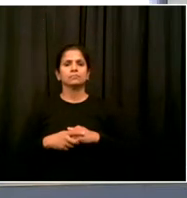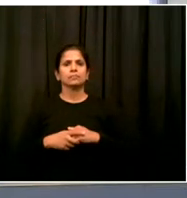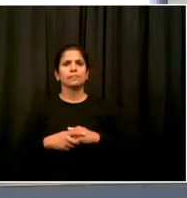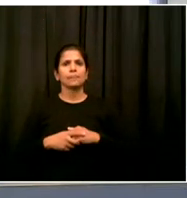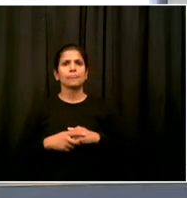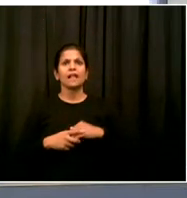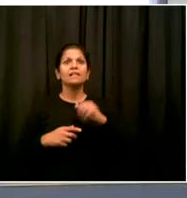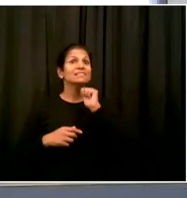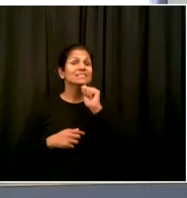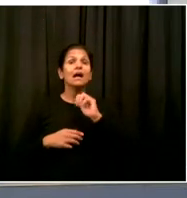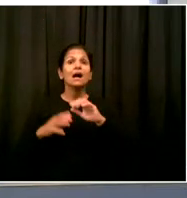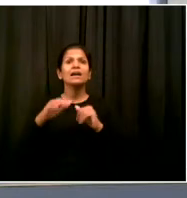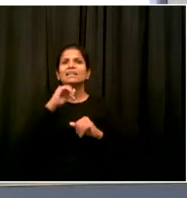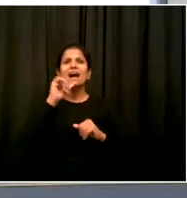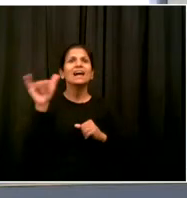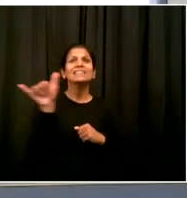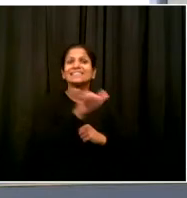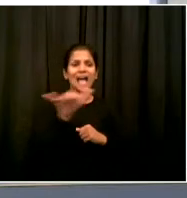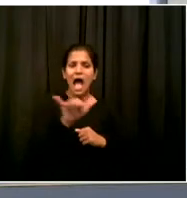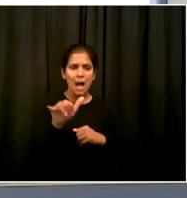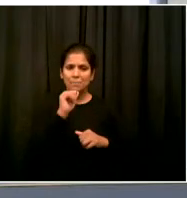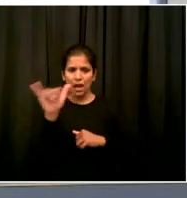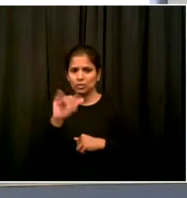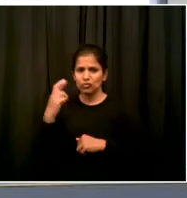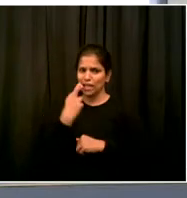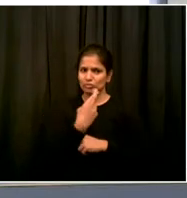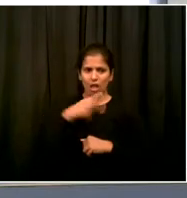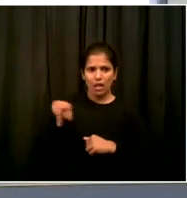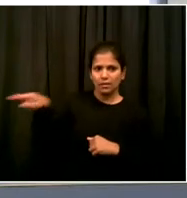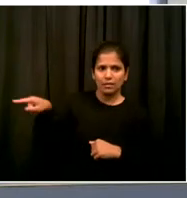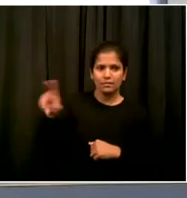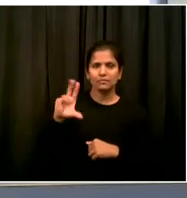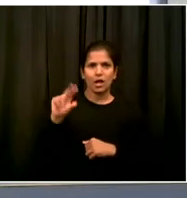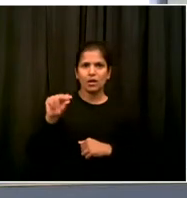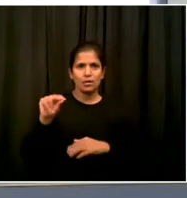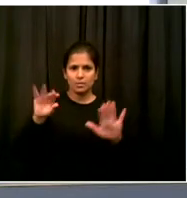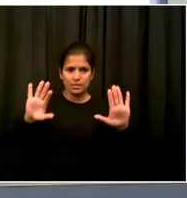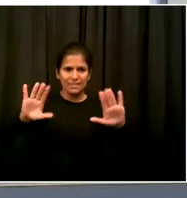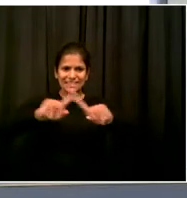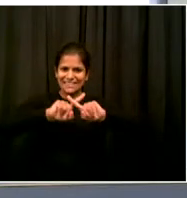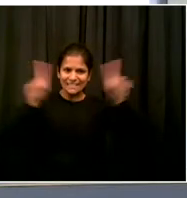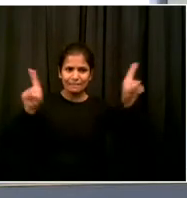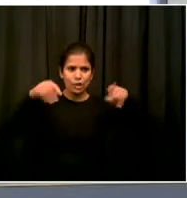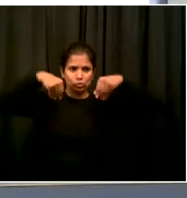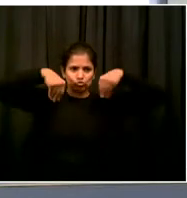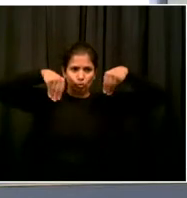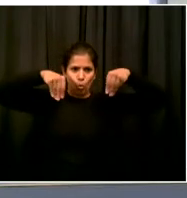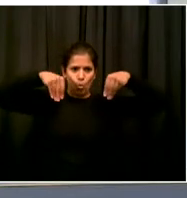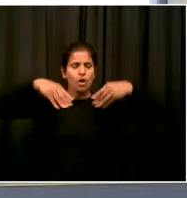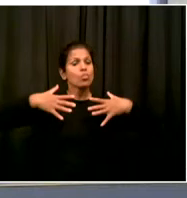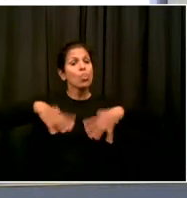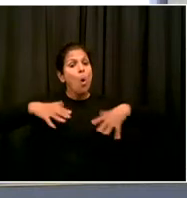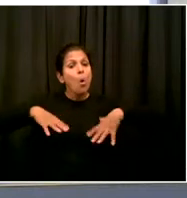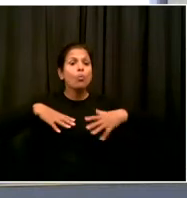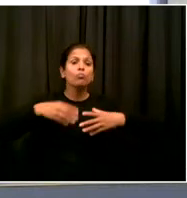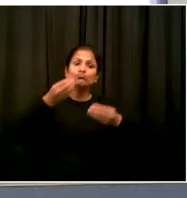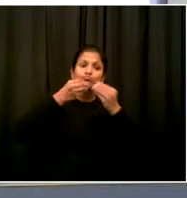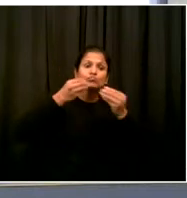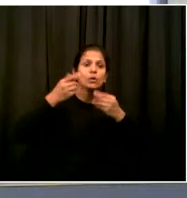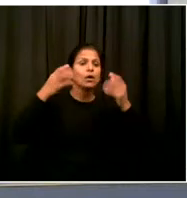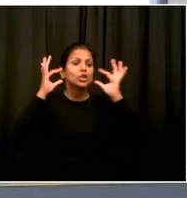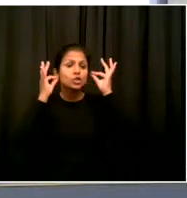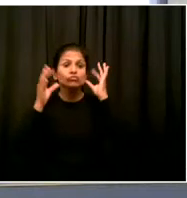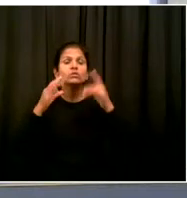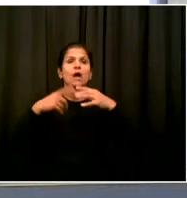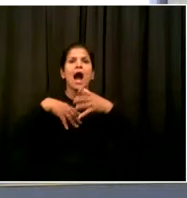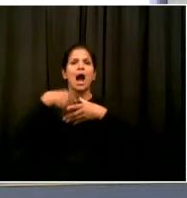that restaurants can come out. In those cases, the business can join in that format. But we think that the vast majority will just be